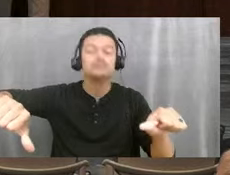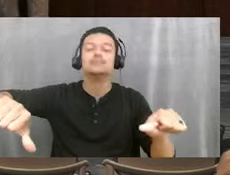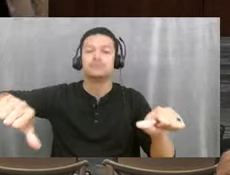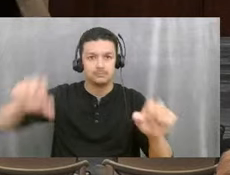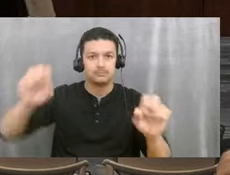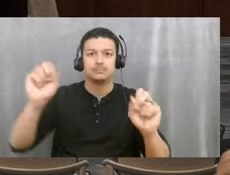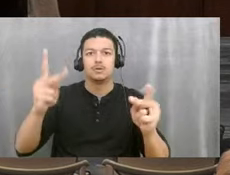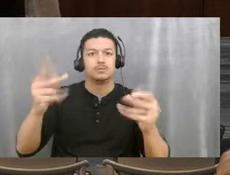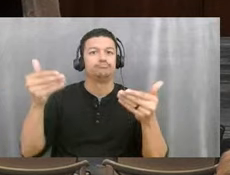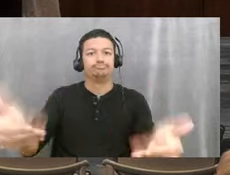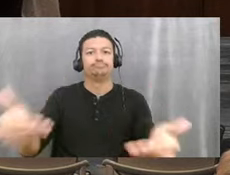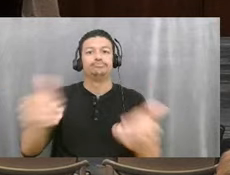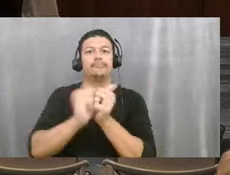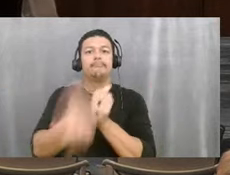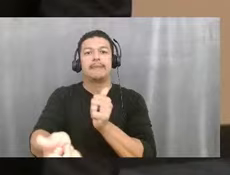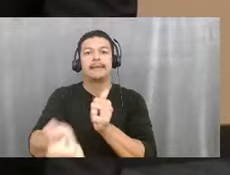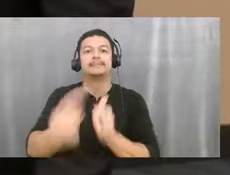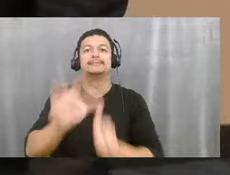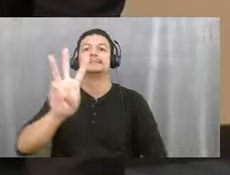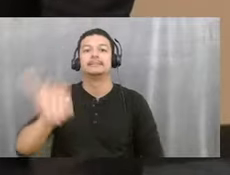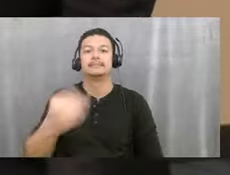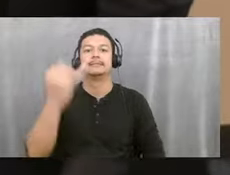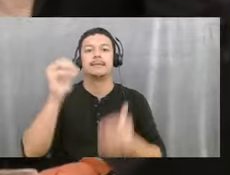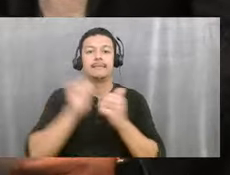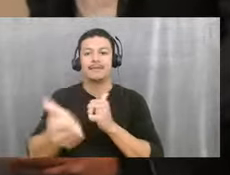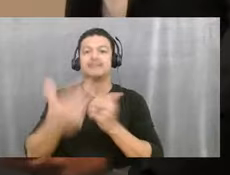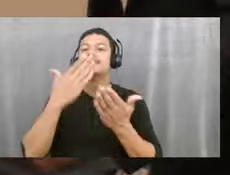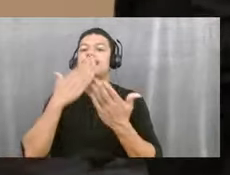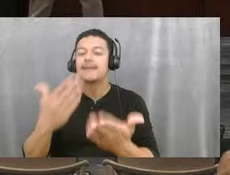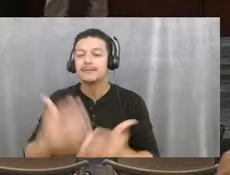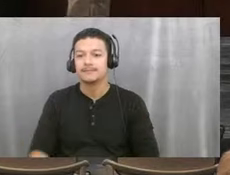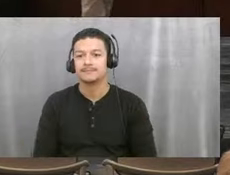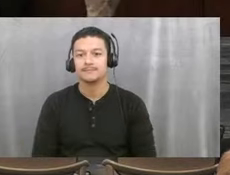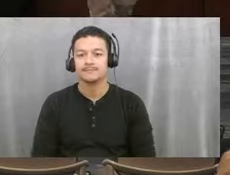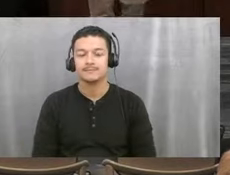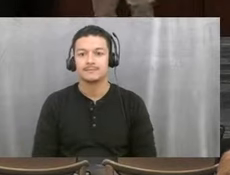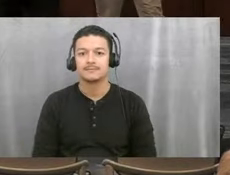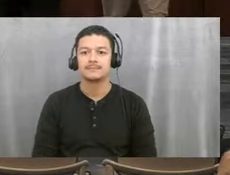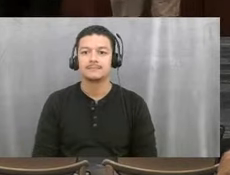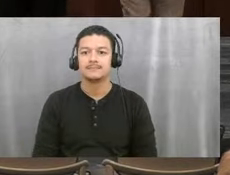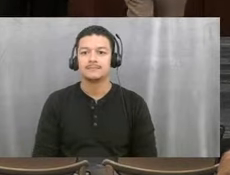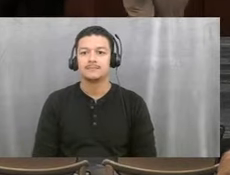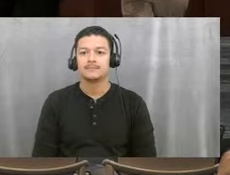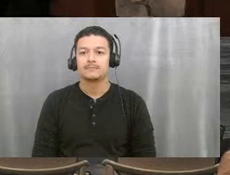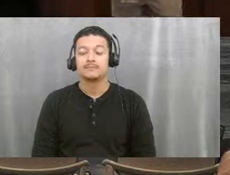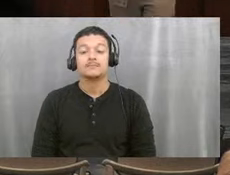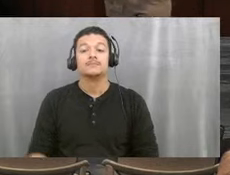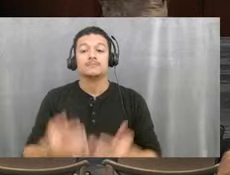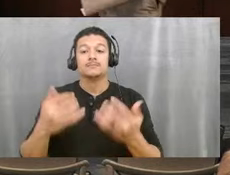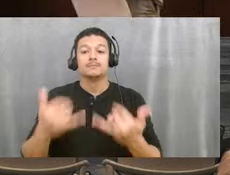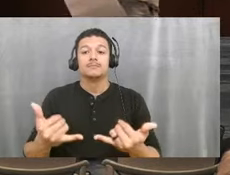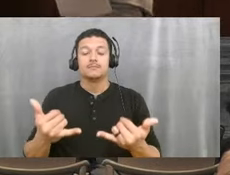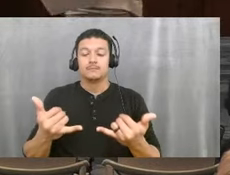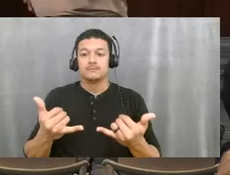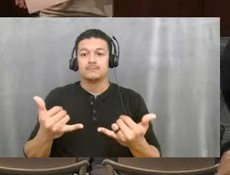passes. 6J is passed. Thank you so much. Thank you. We are moving on to